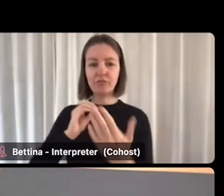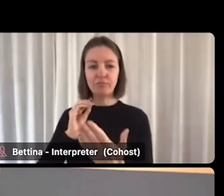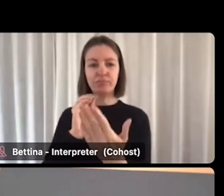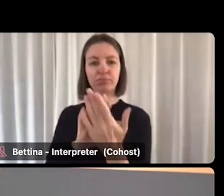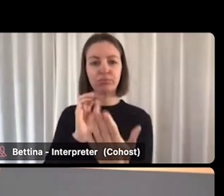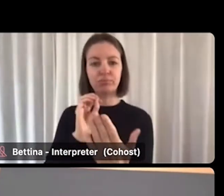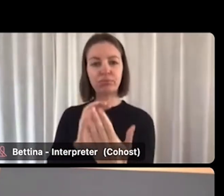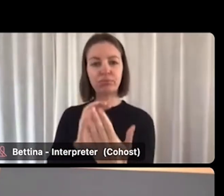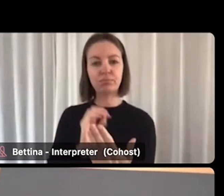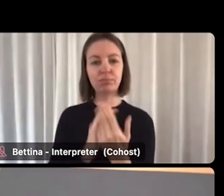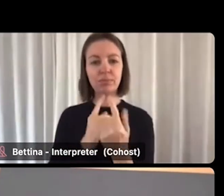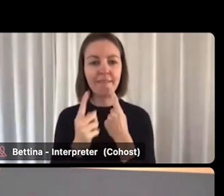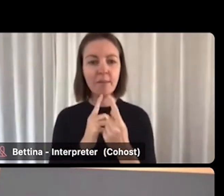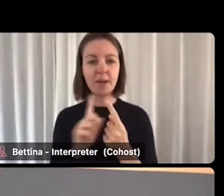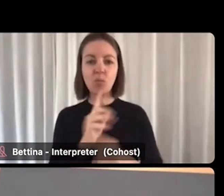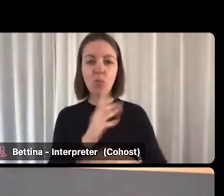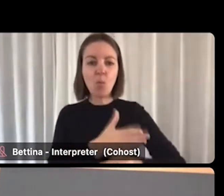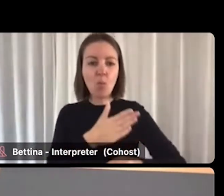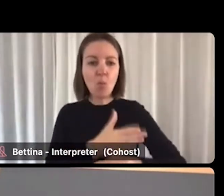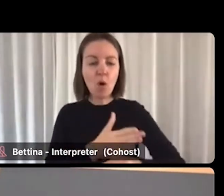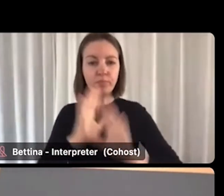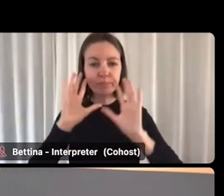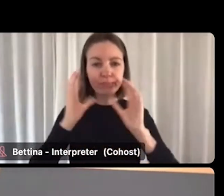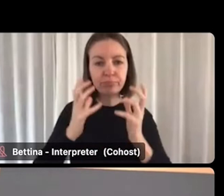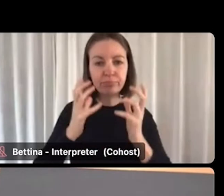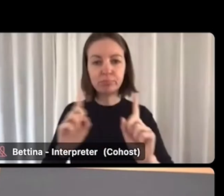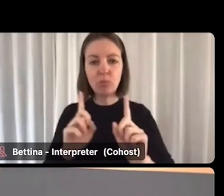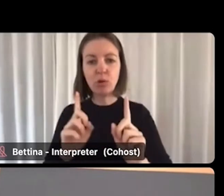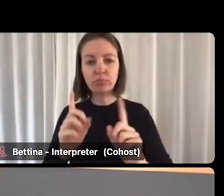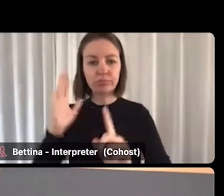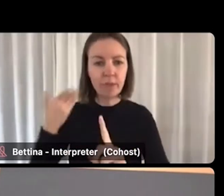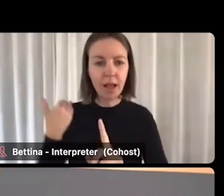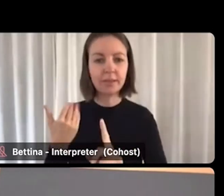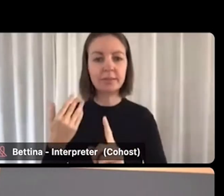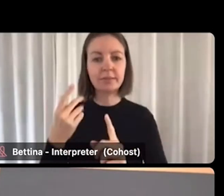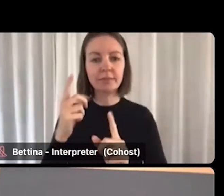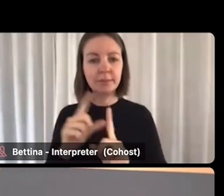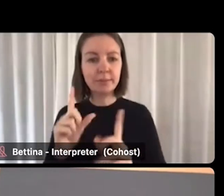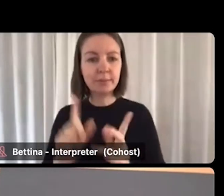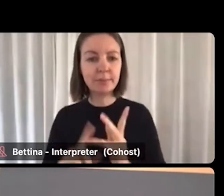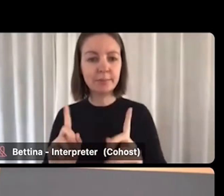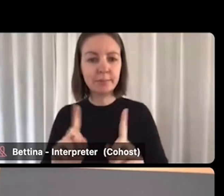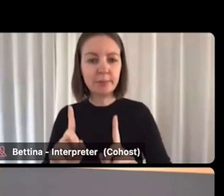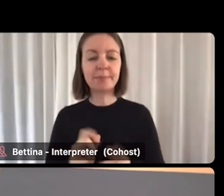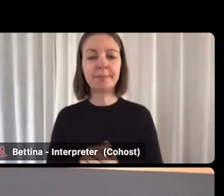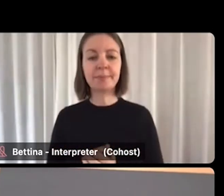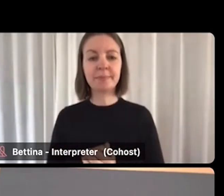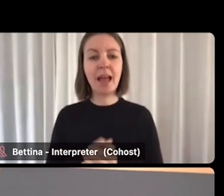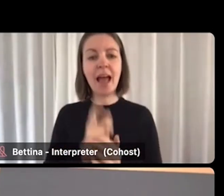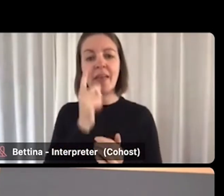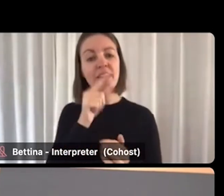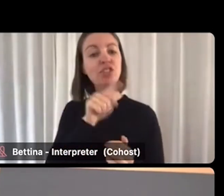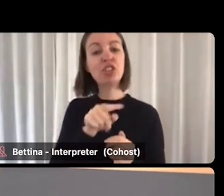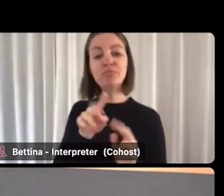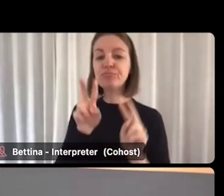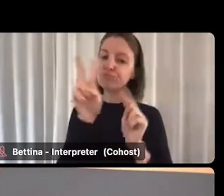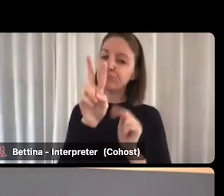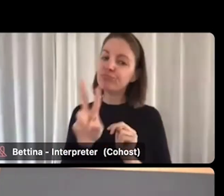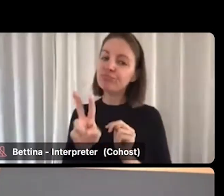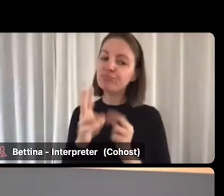They can indicate what industry sectors that they're interested in and create a profile that Anna can then view.